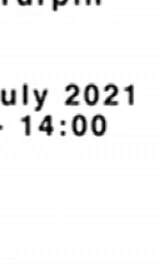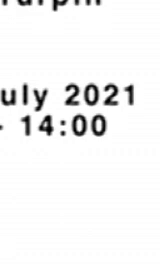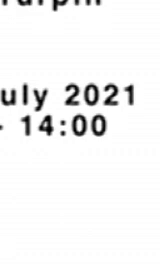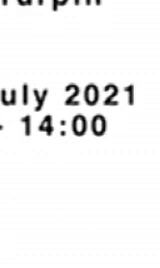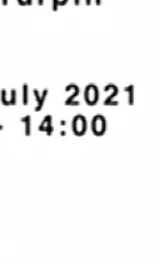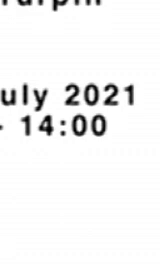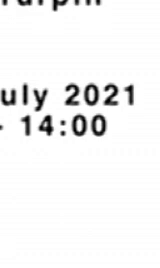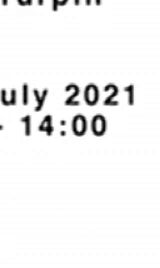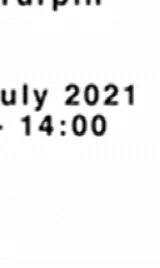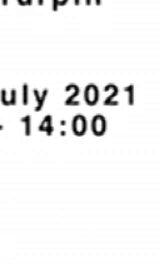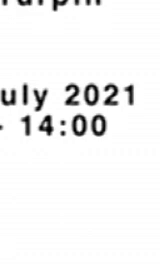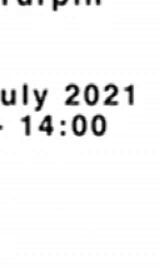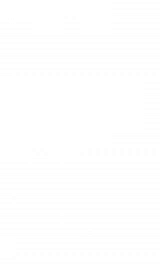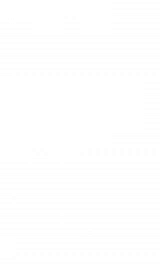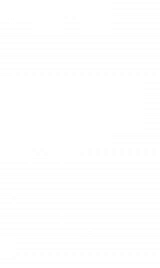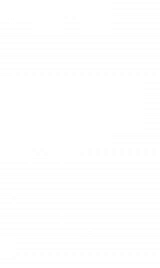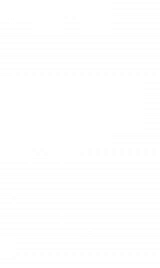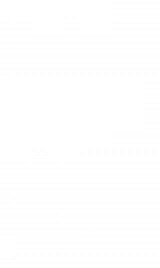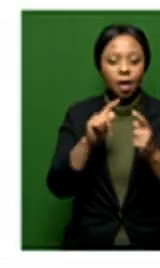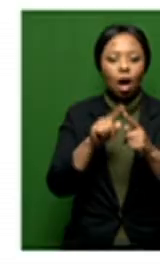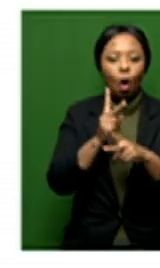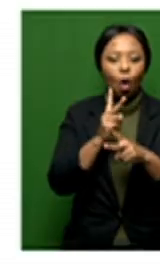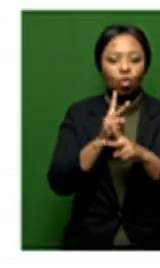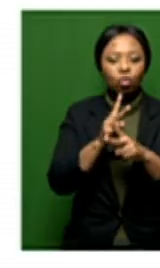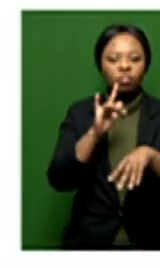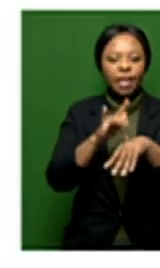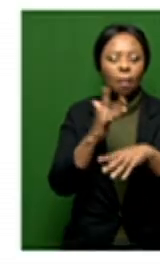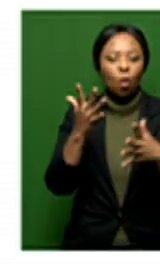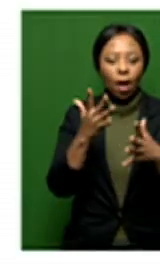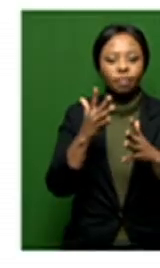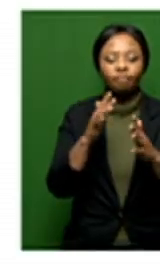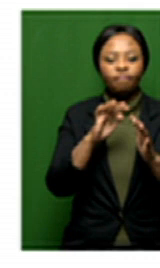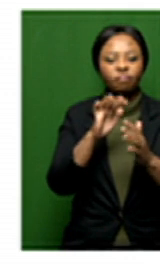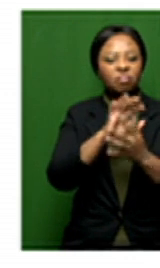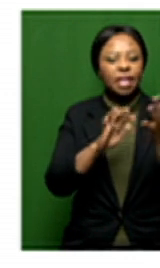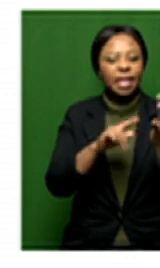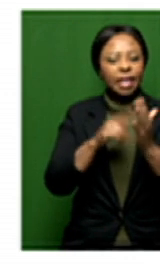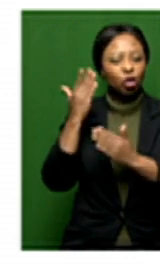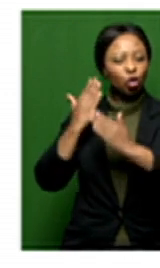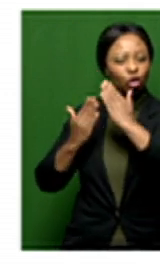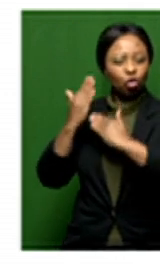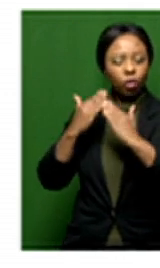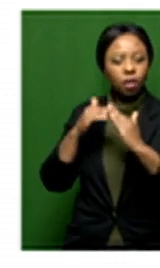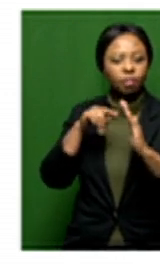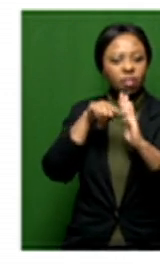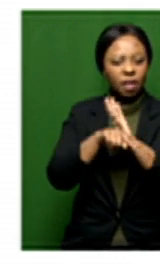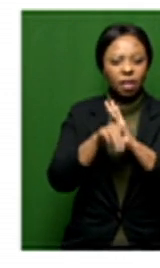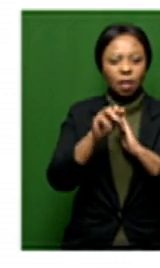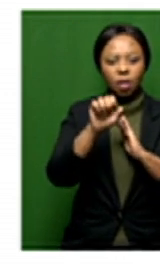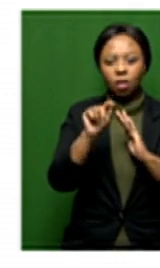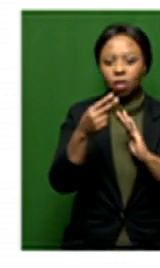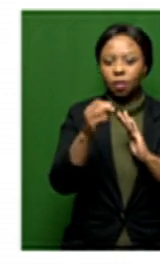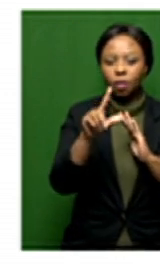and history in relation to the contemporary. He also aims to tap into the narratives of history, extend into mythology